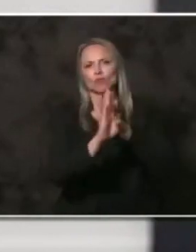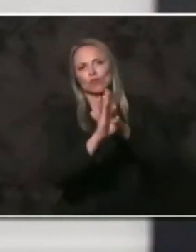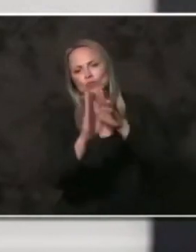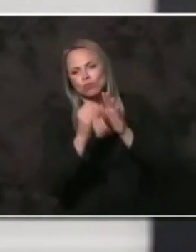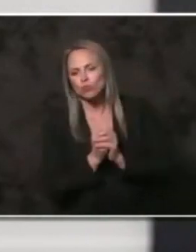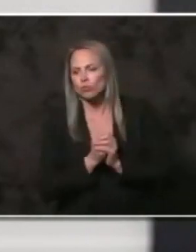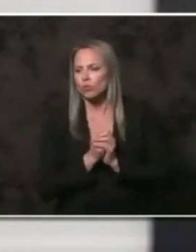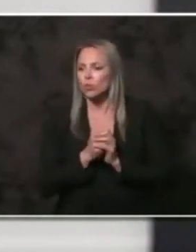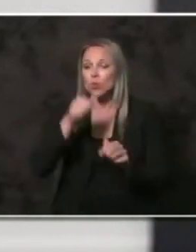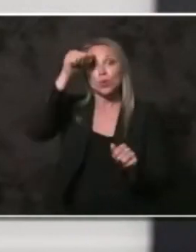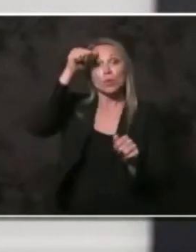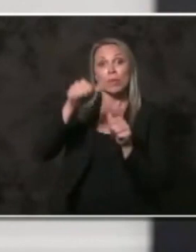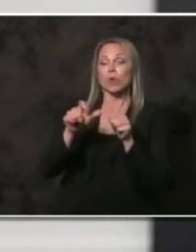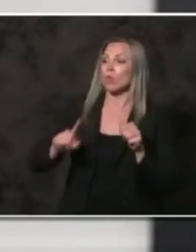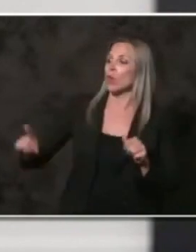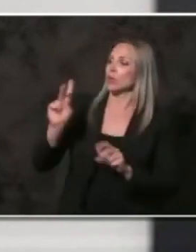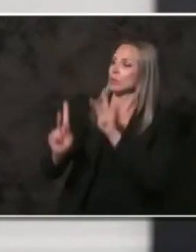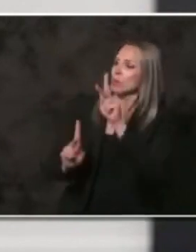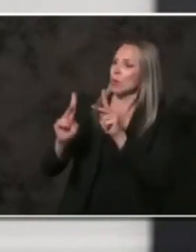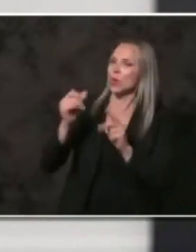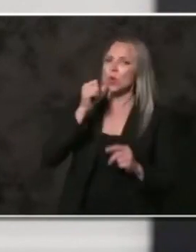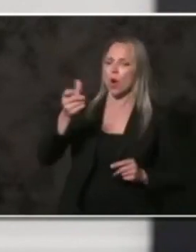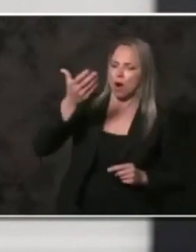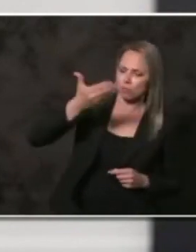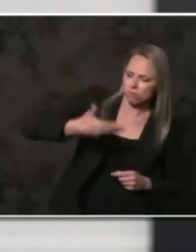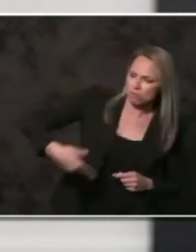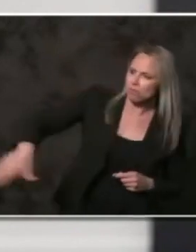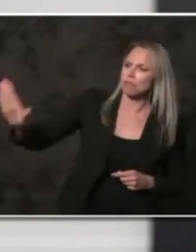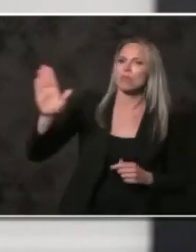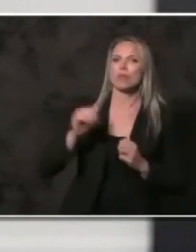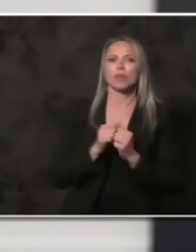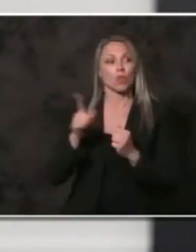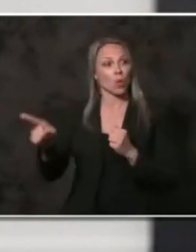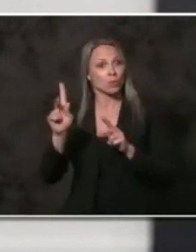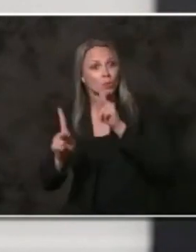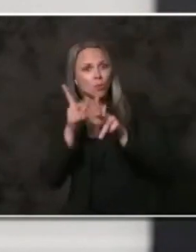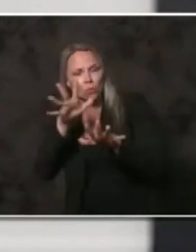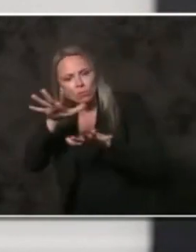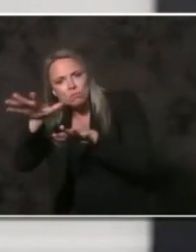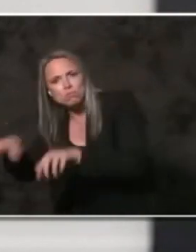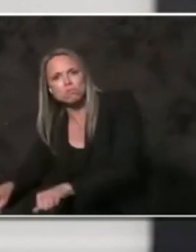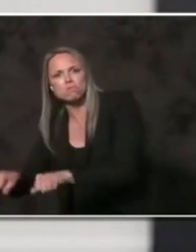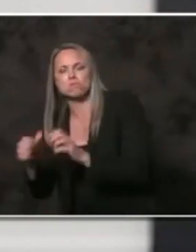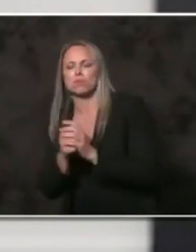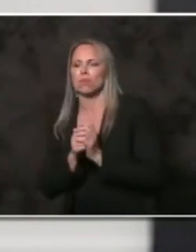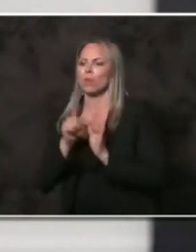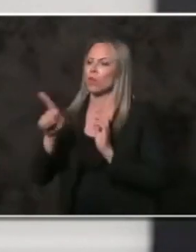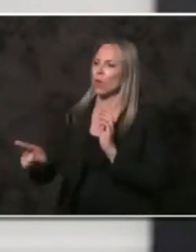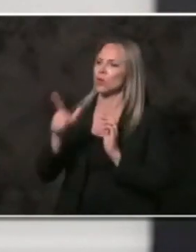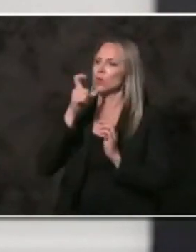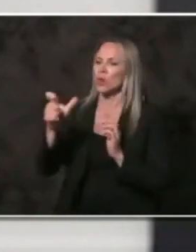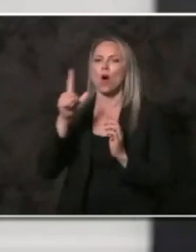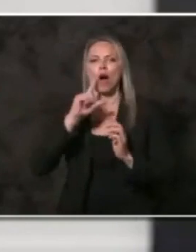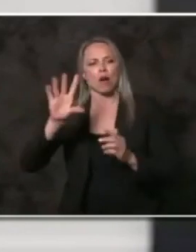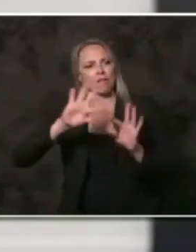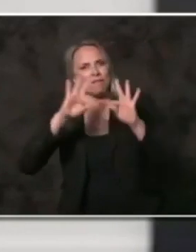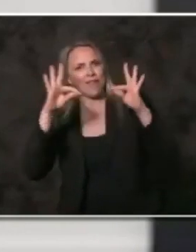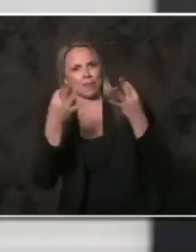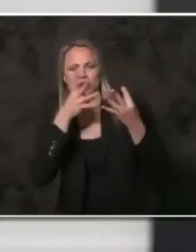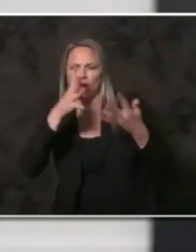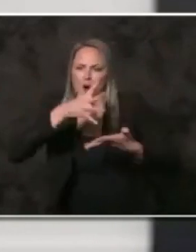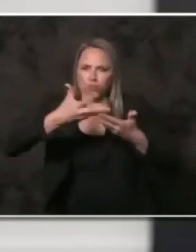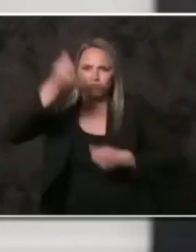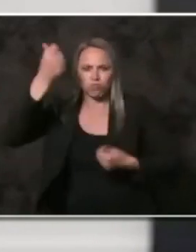remember those who are turned away, those who are attacked, those who are torn from their families,